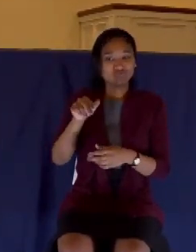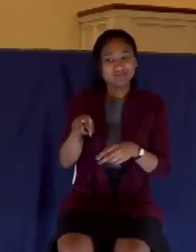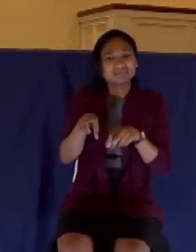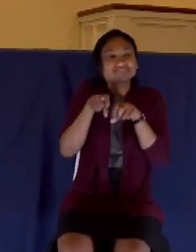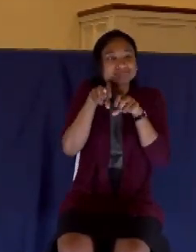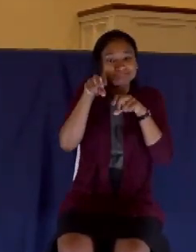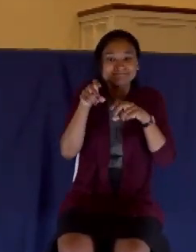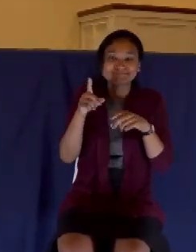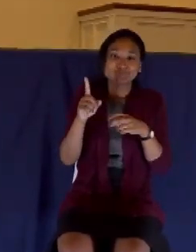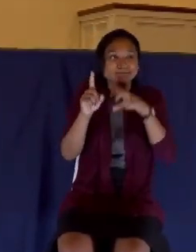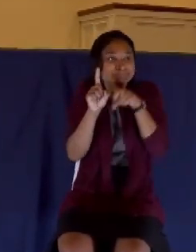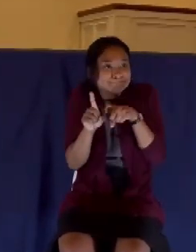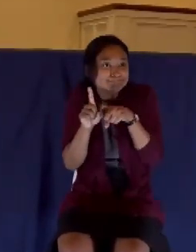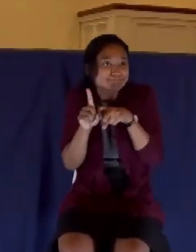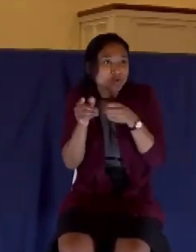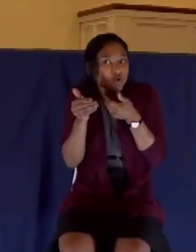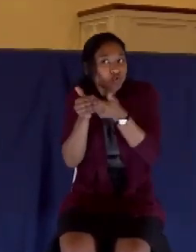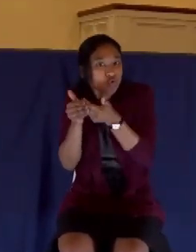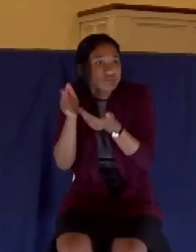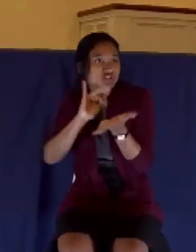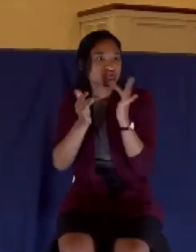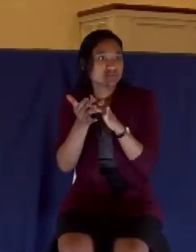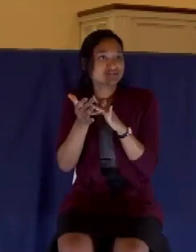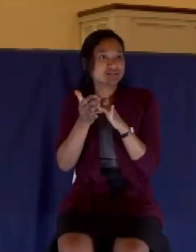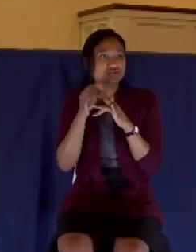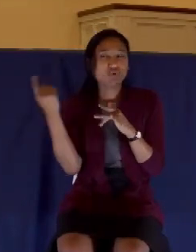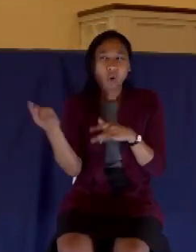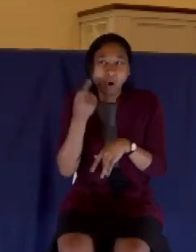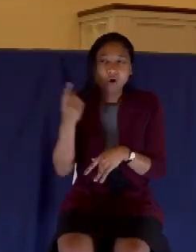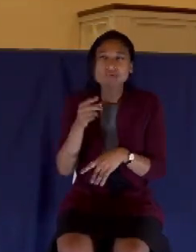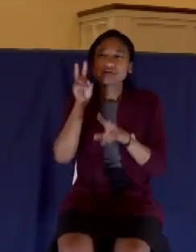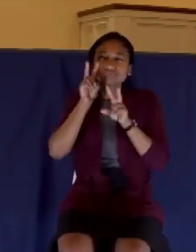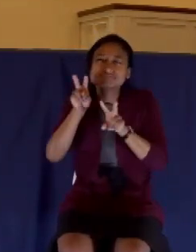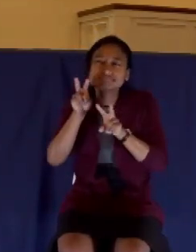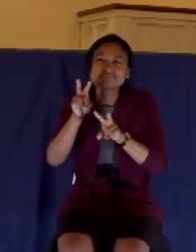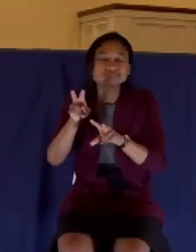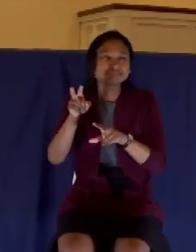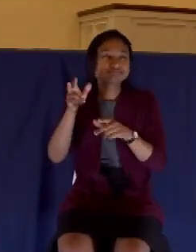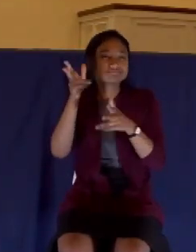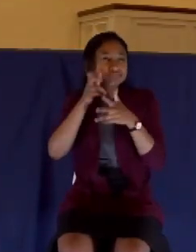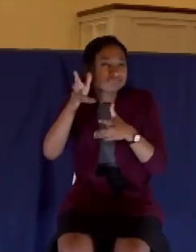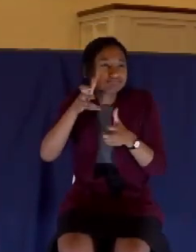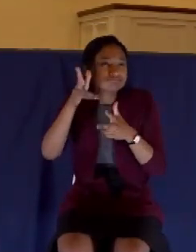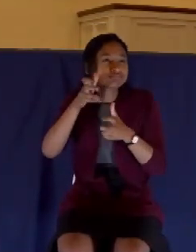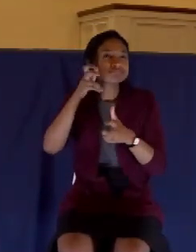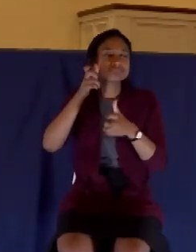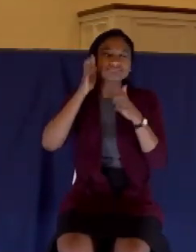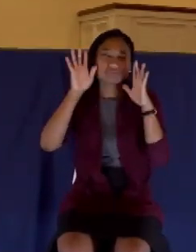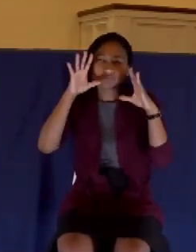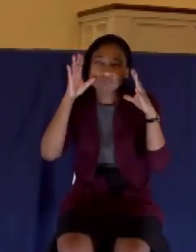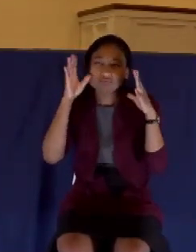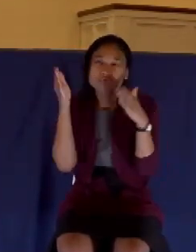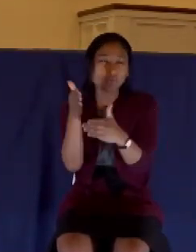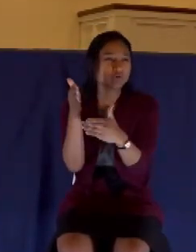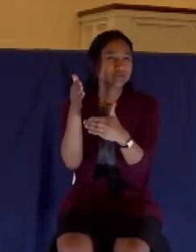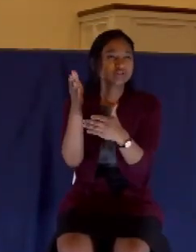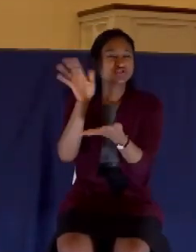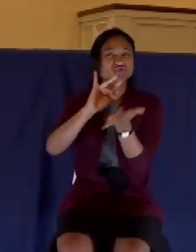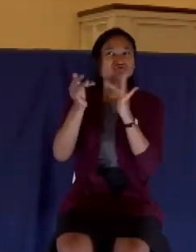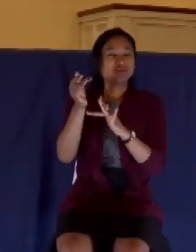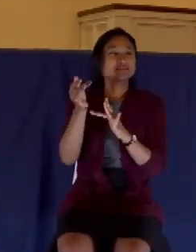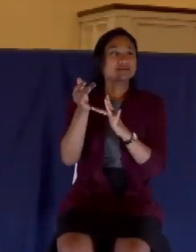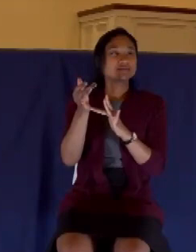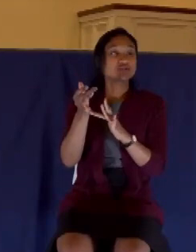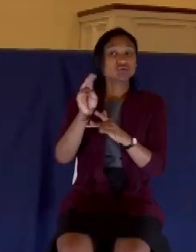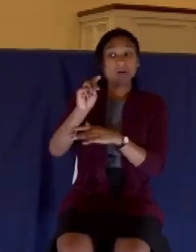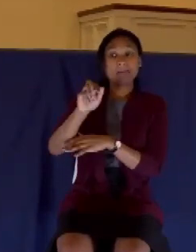every word. She adored Him. She was amazed by Him. She was captivated by Christ. And her knowledge of Jesus, her